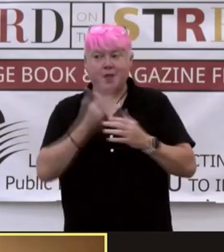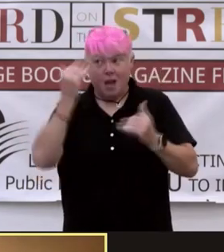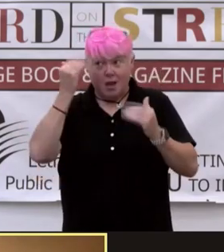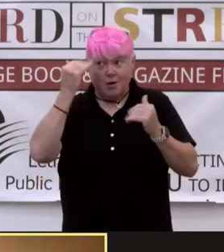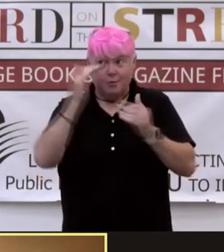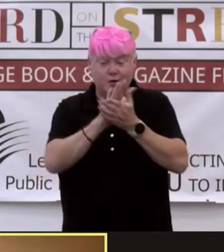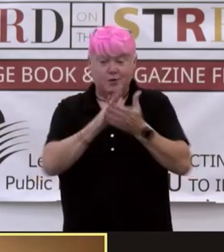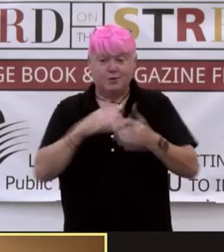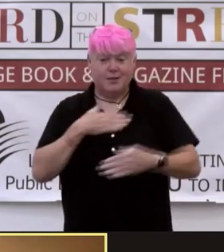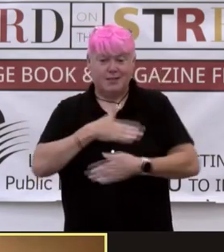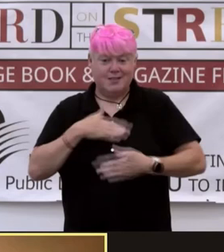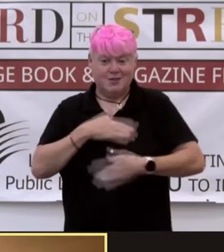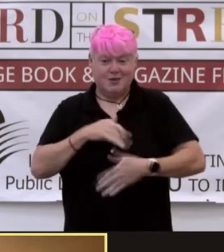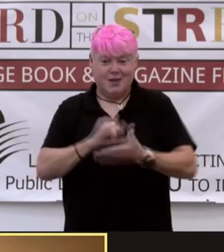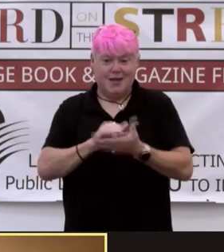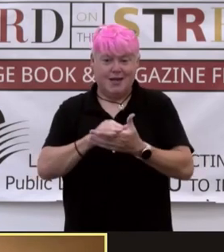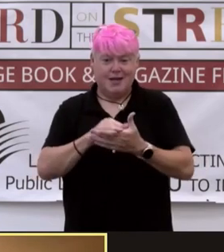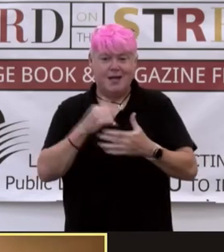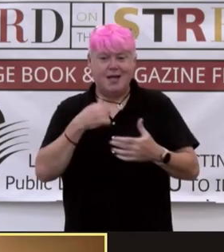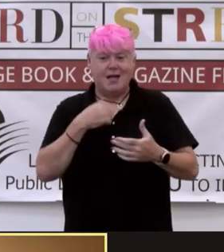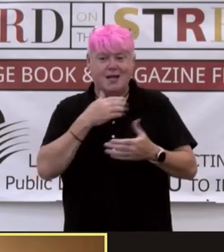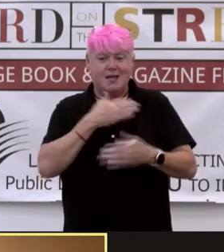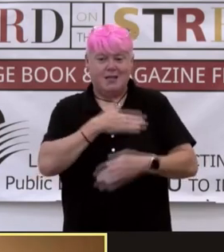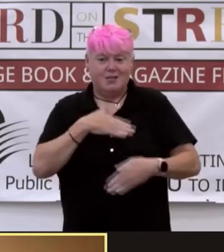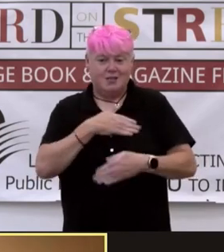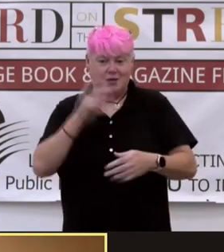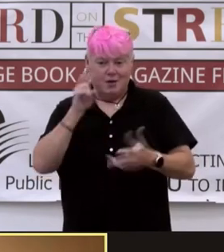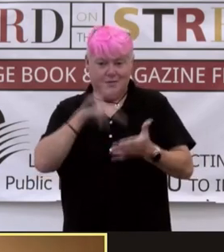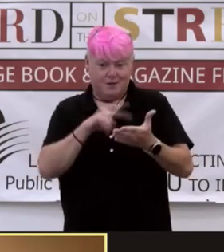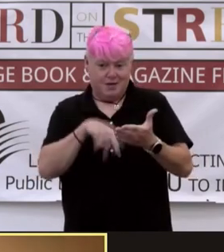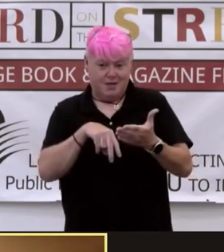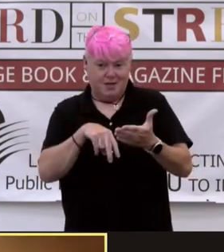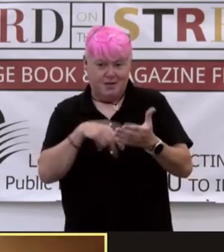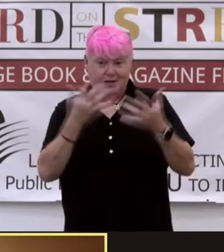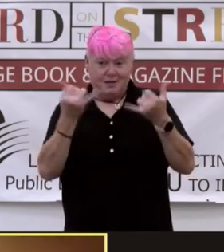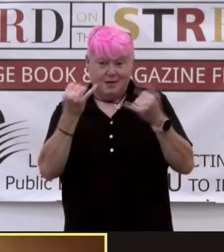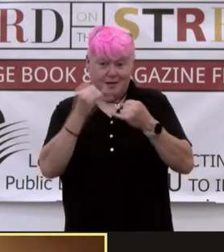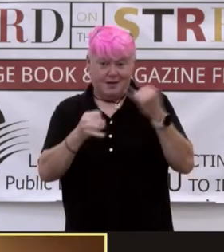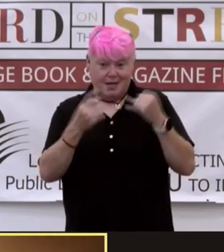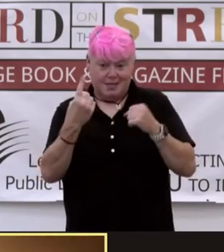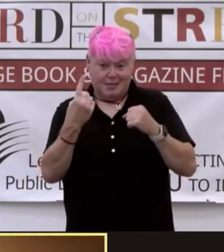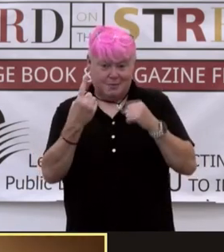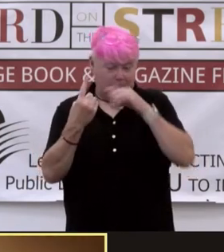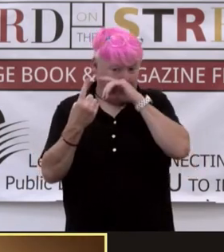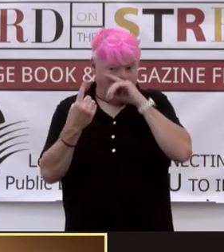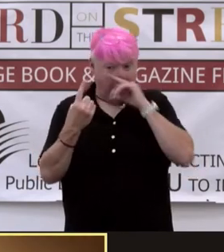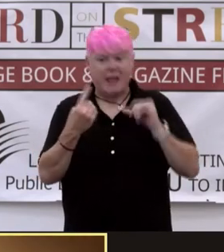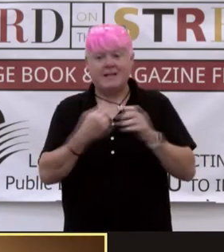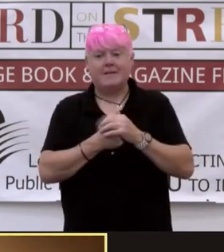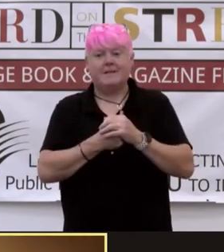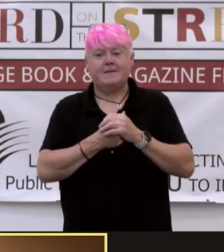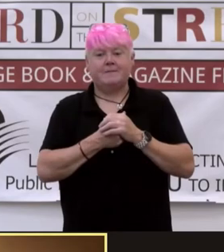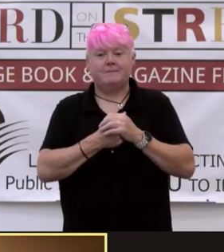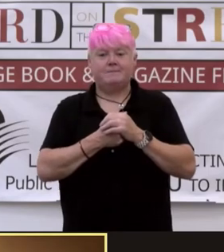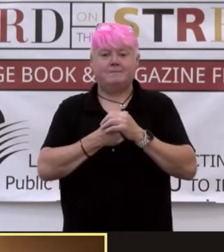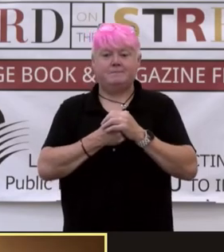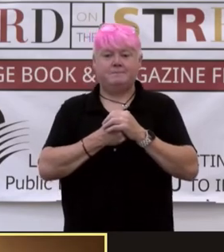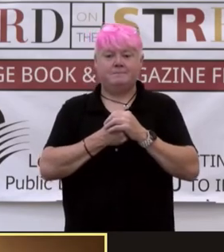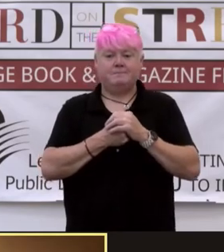I enjoyed reading it. And the final excerpt shows you. Give me one second. Ruiz. No.